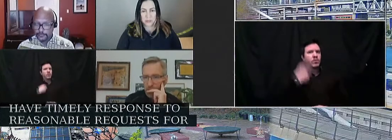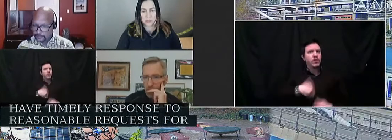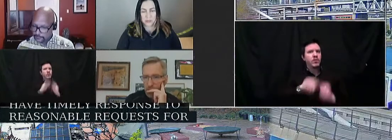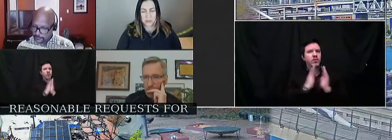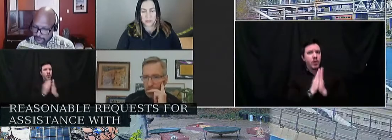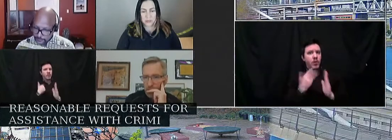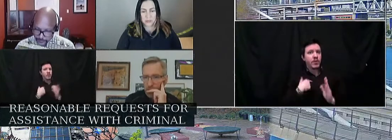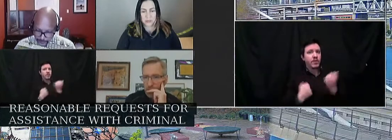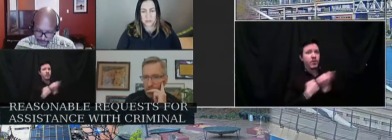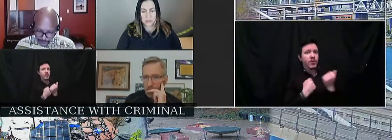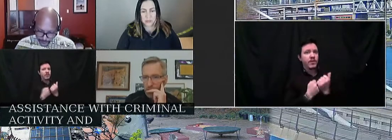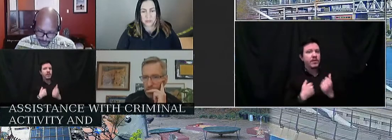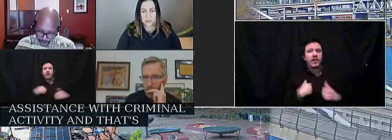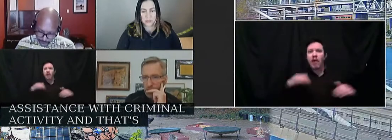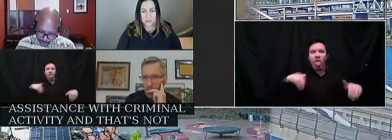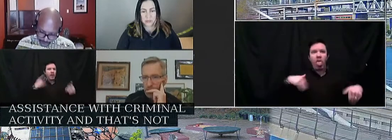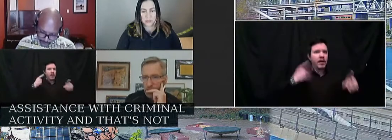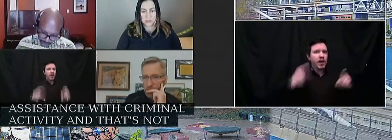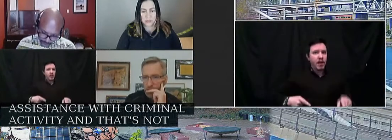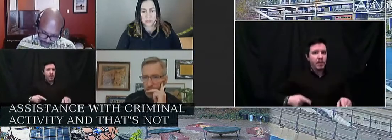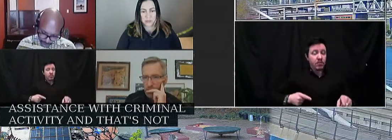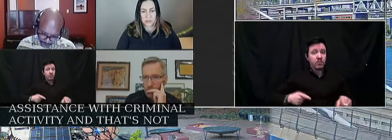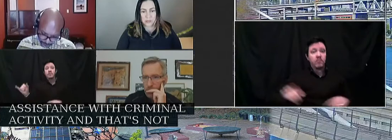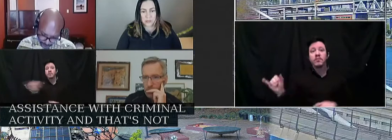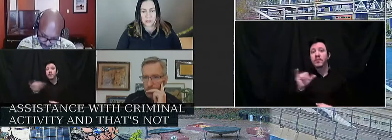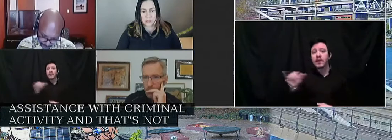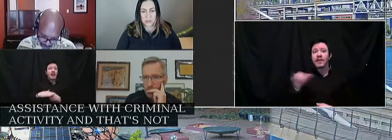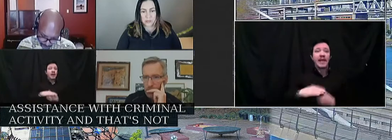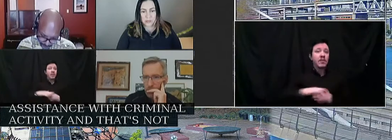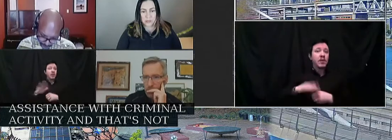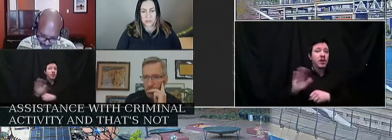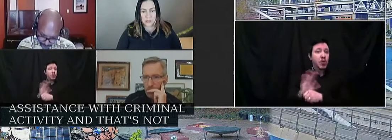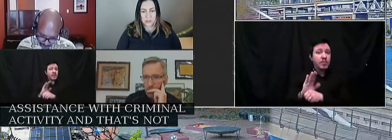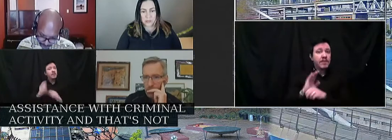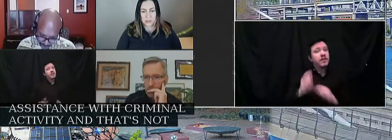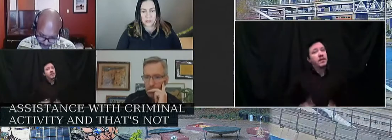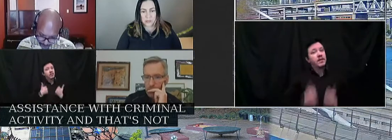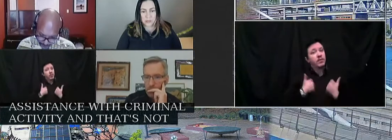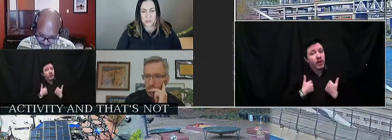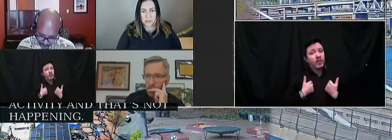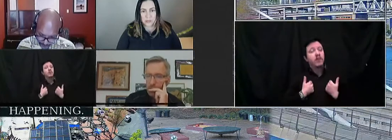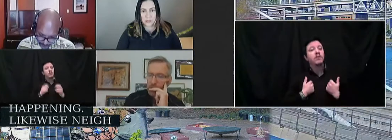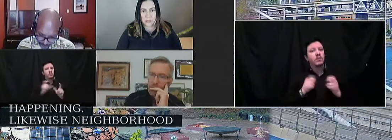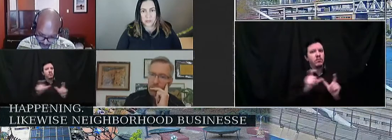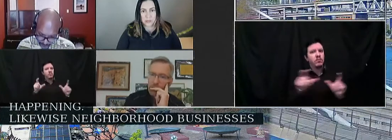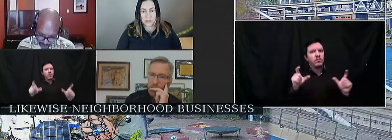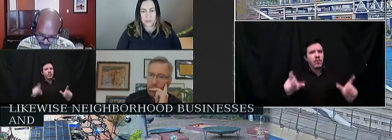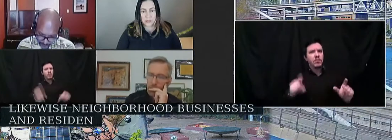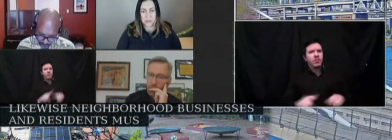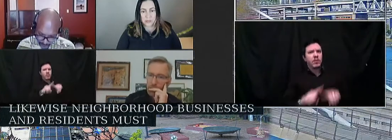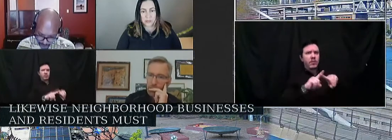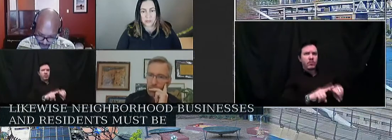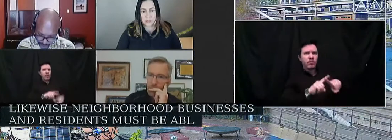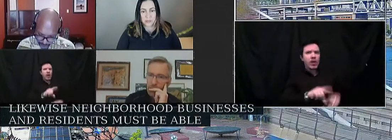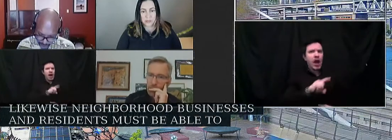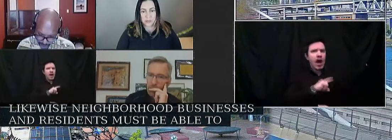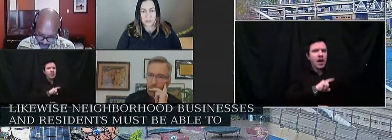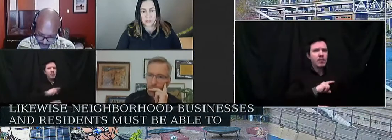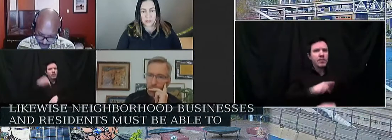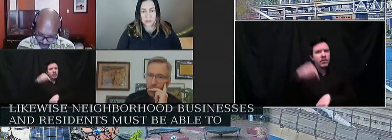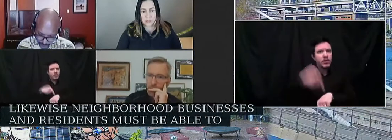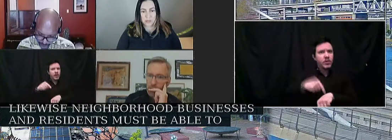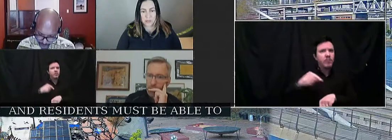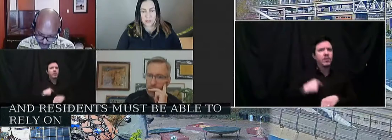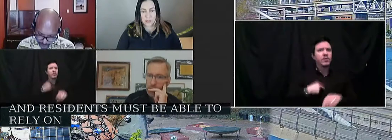and that's not happening. Likewise, neighborhood businesses and residents must be able to rely on police to timely and meaningfully respond.